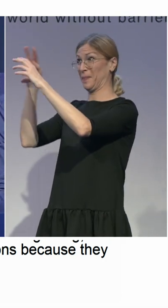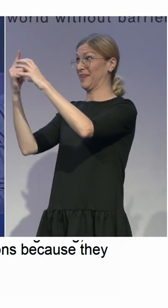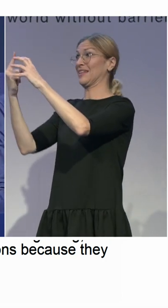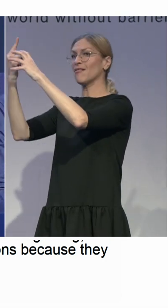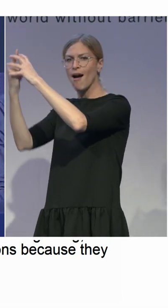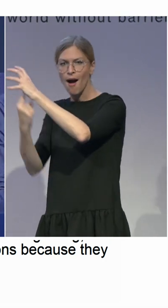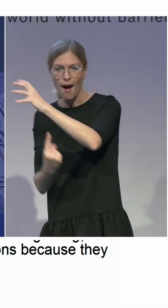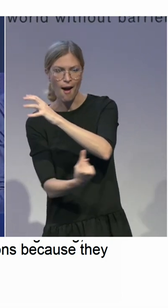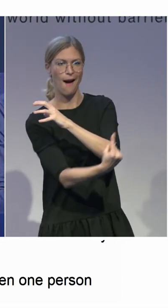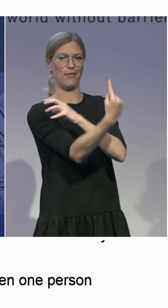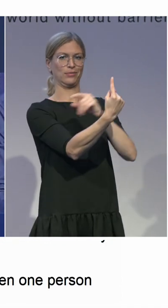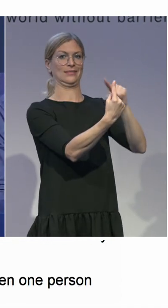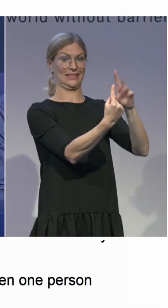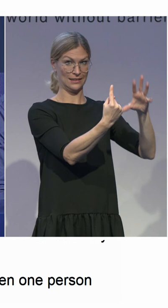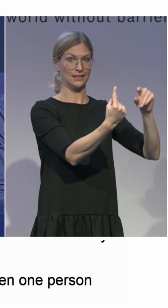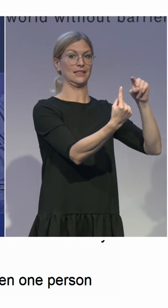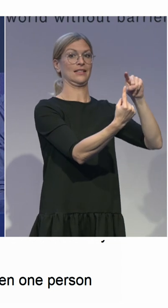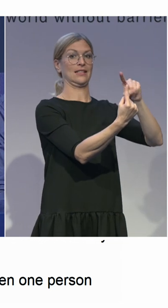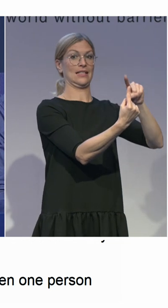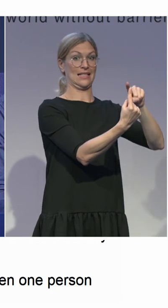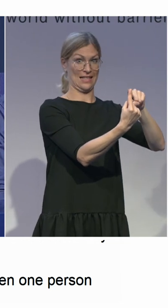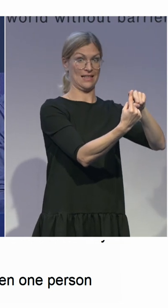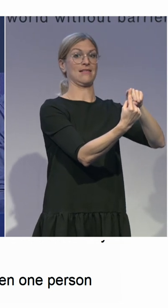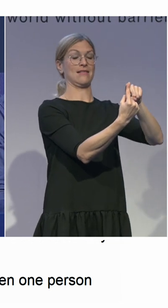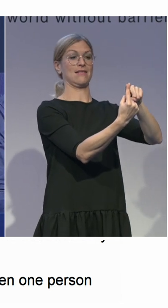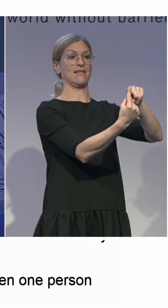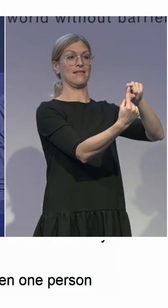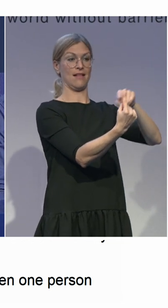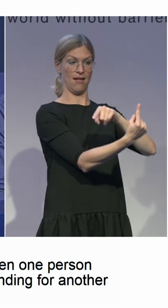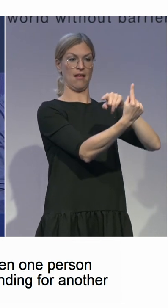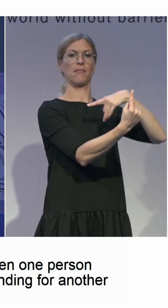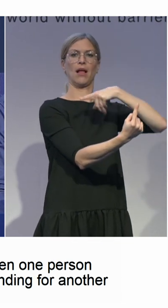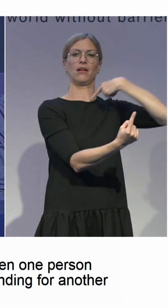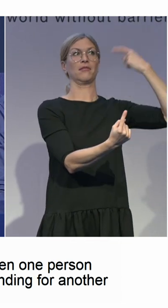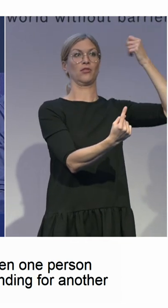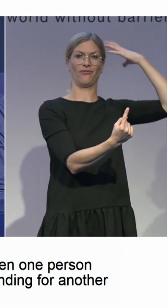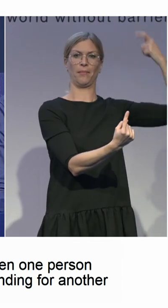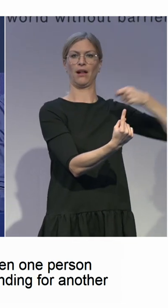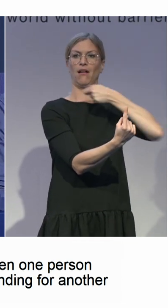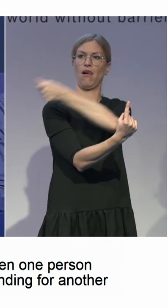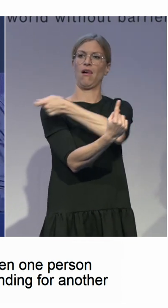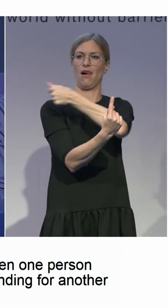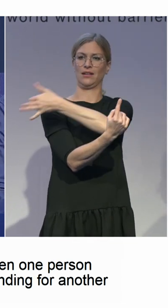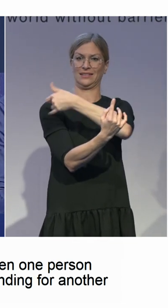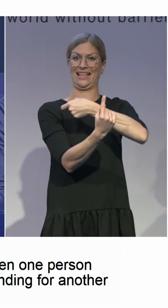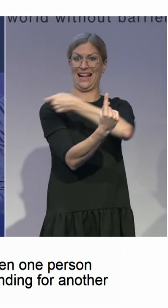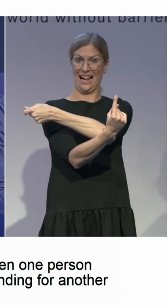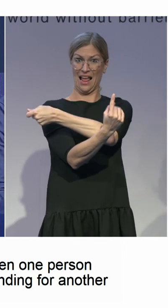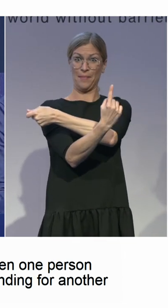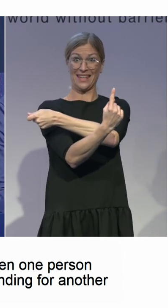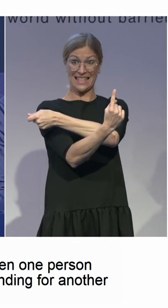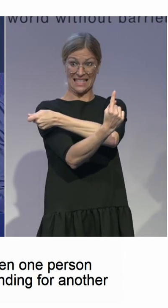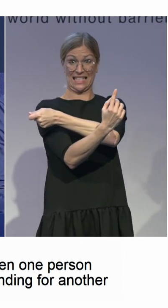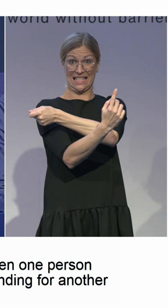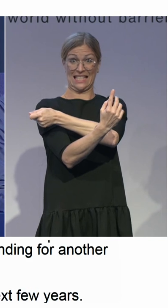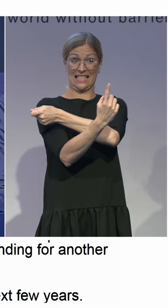replace him. We hope that this situation will be ended in the next two or three years. We really want,